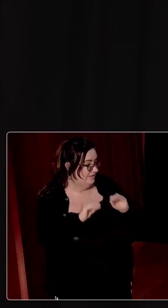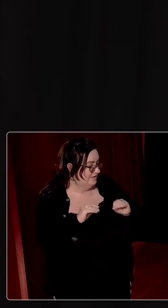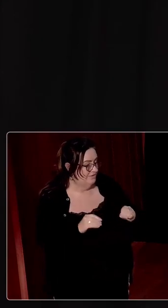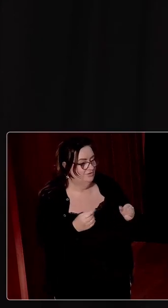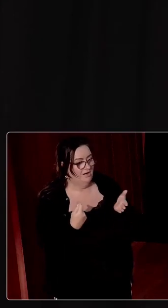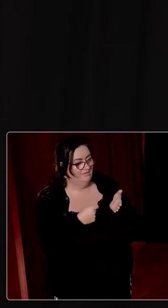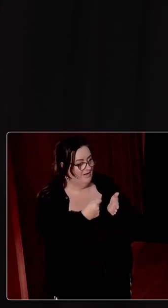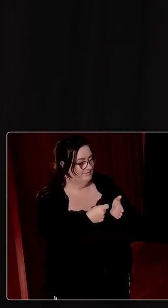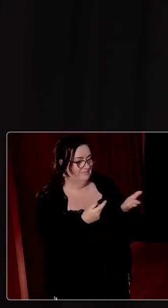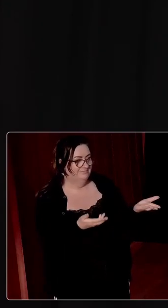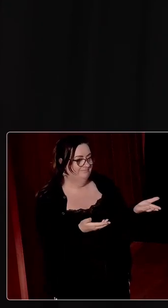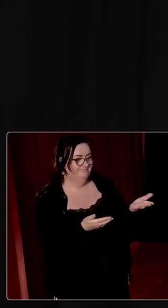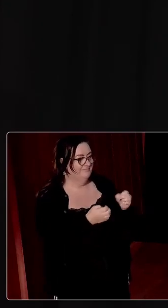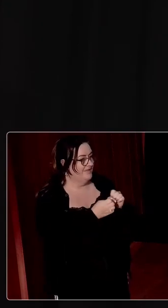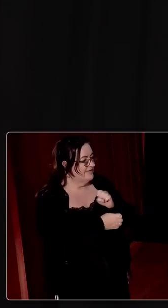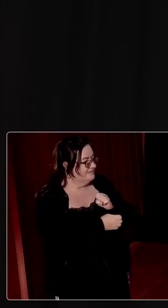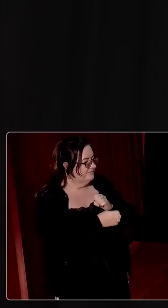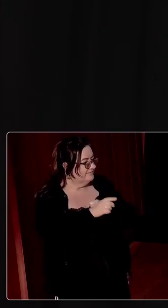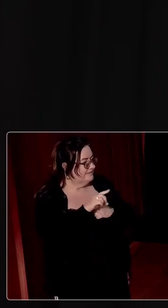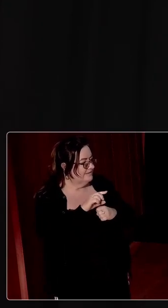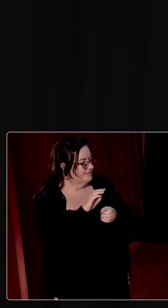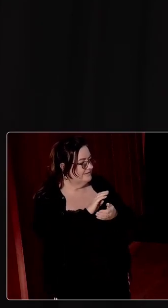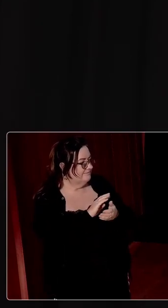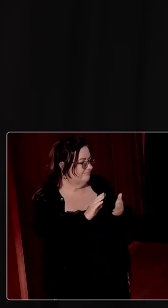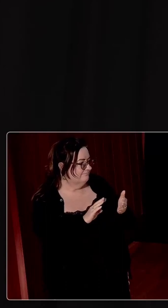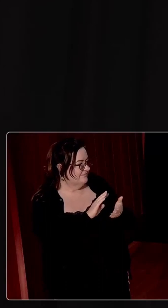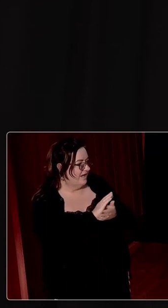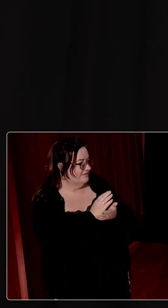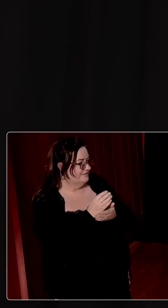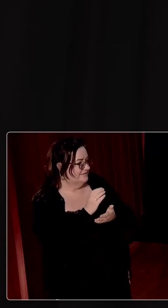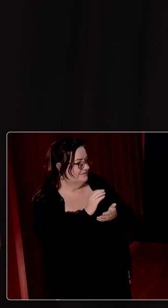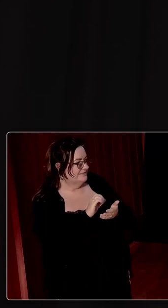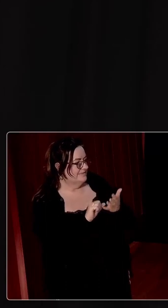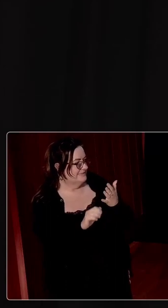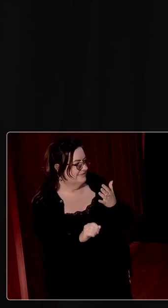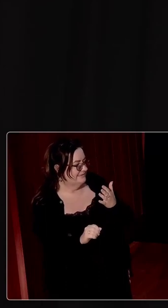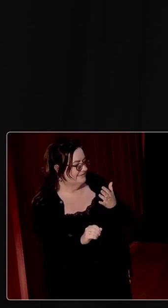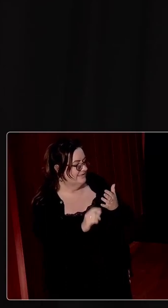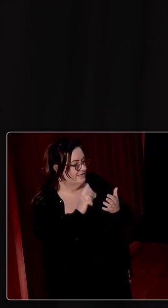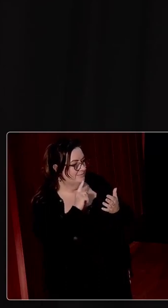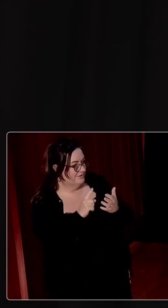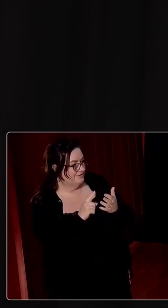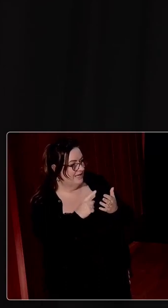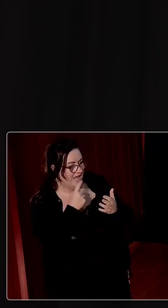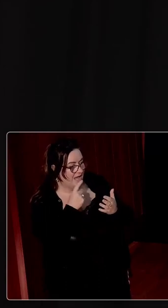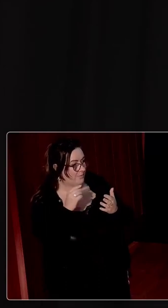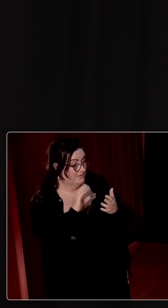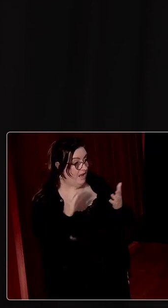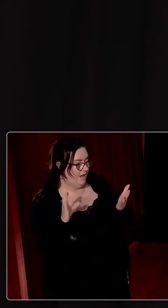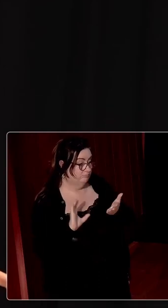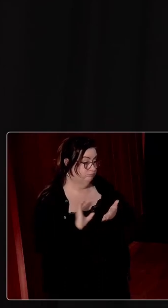our investment came end of the 1960s, towards the end of the 1960s. But then it was very significant